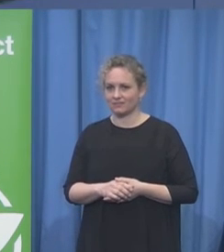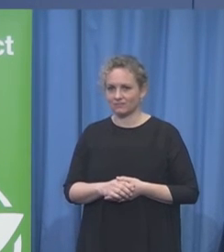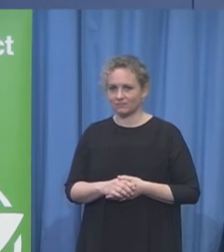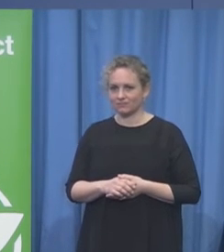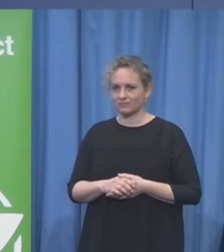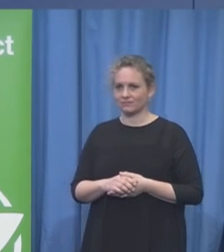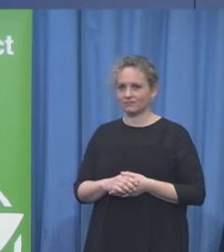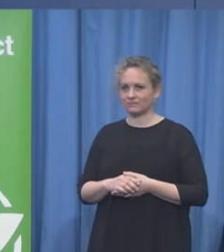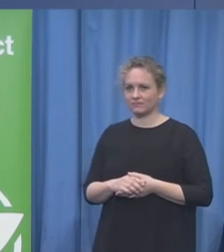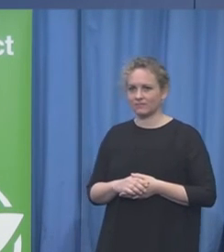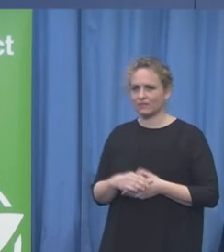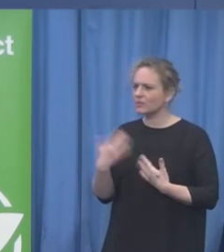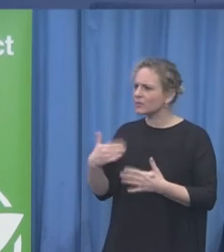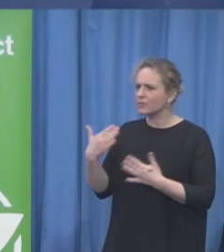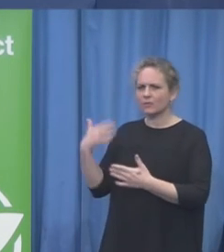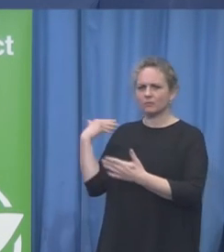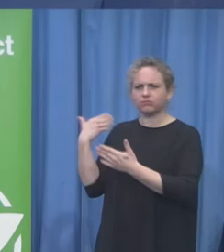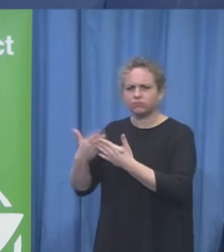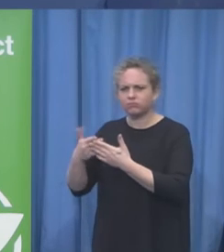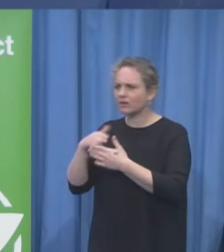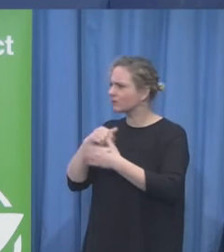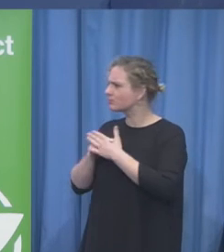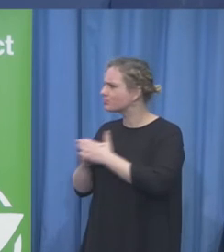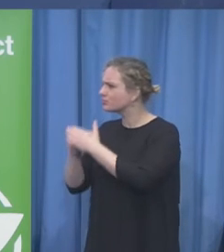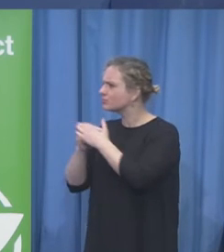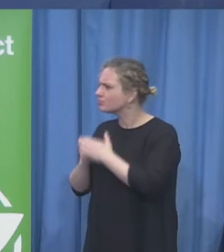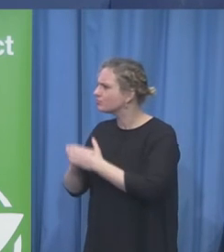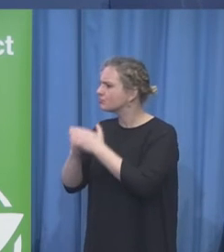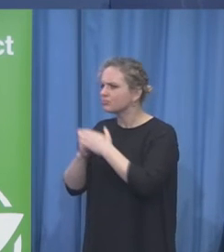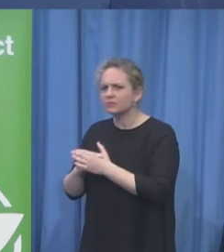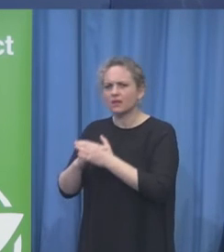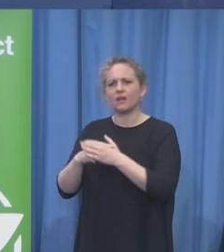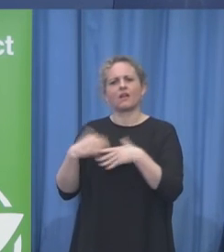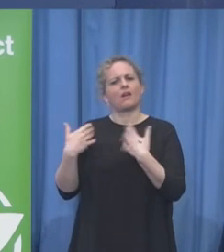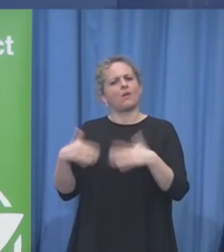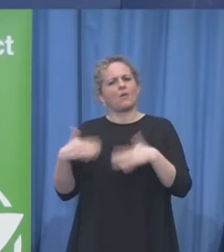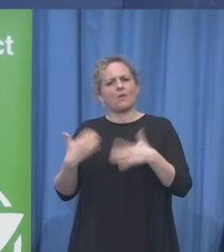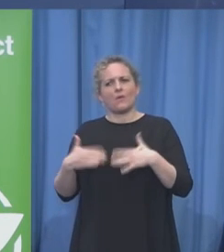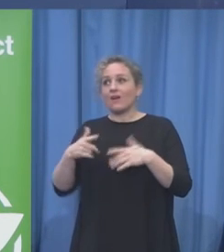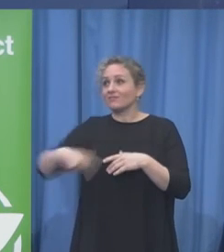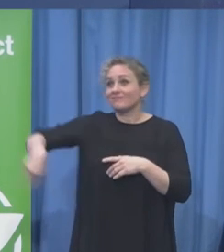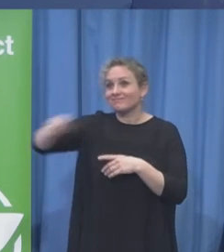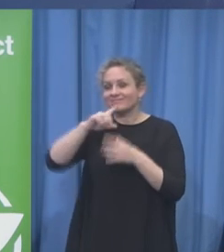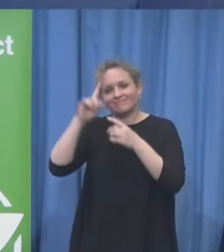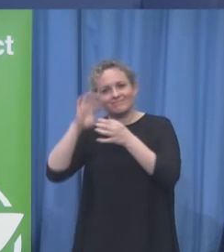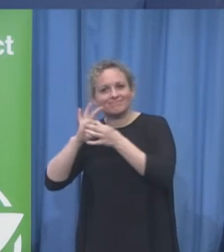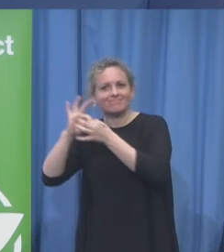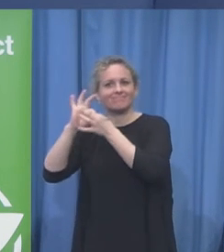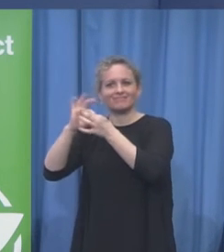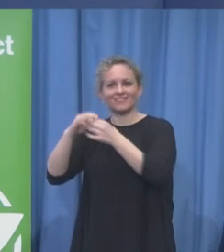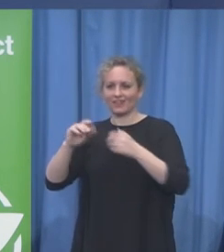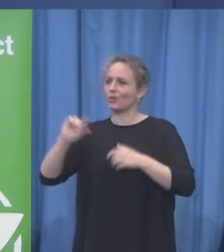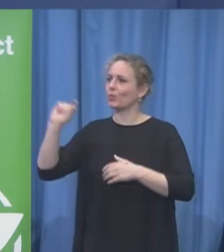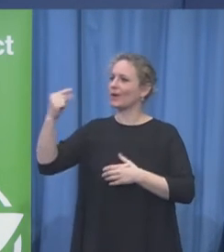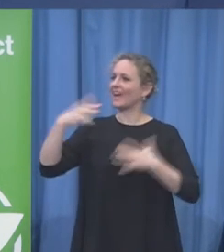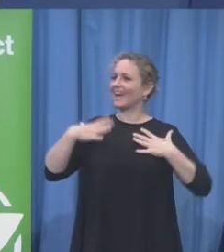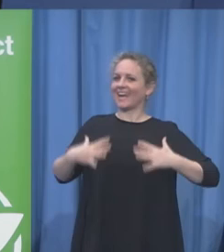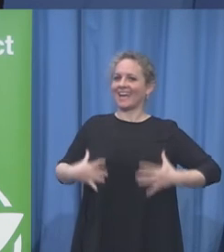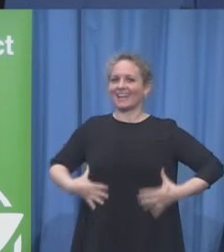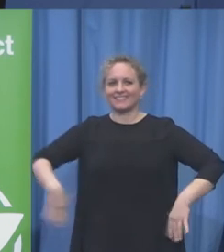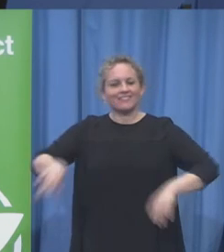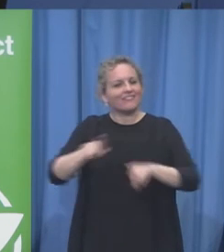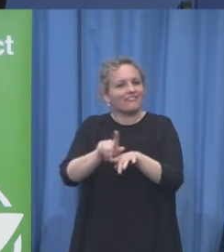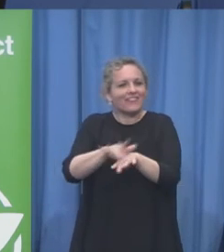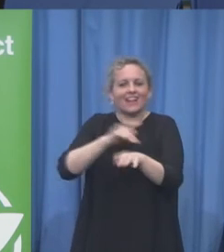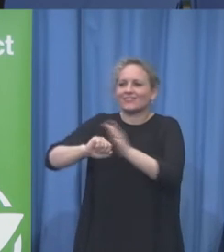wearing of green is just a mark of that so we're twins today but so much of the reason this conference is successful is the